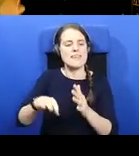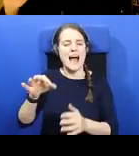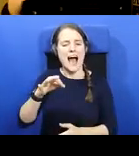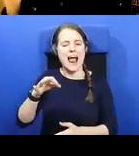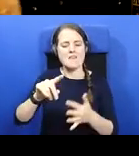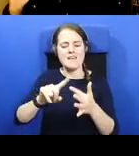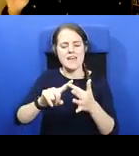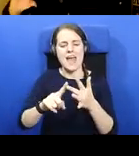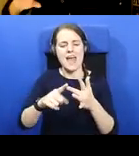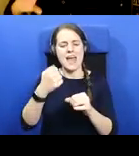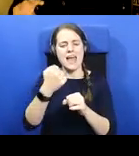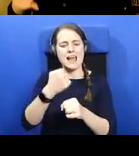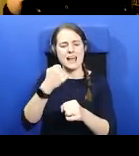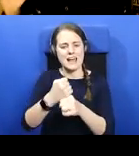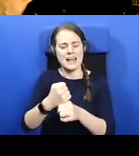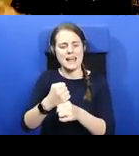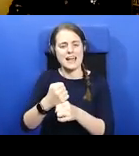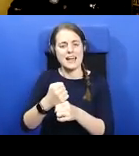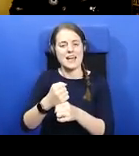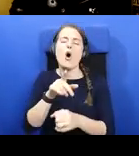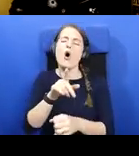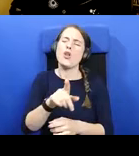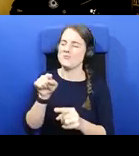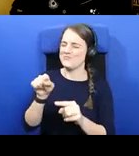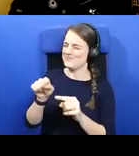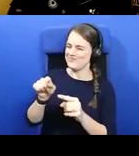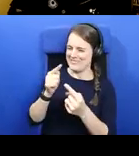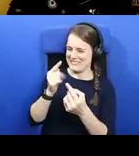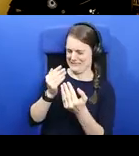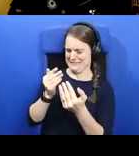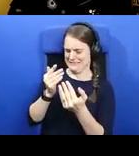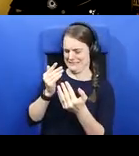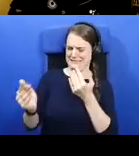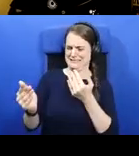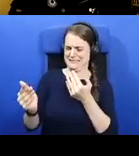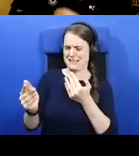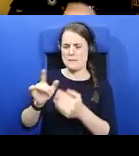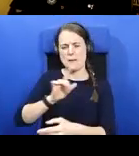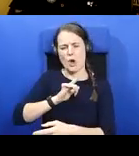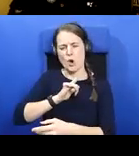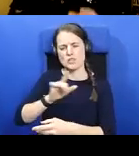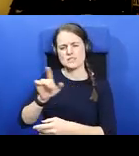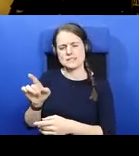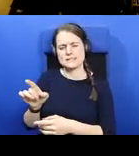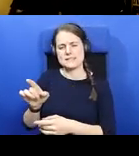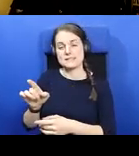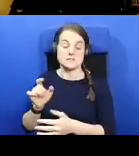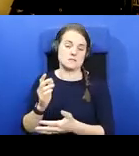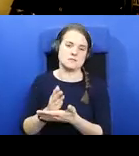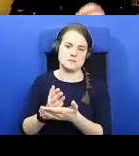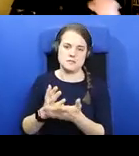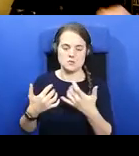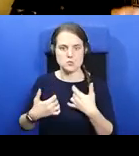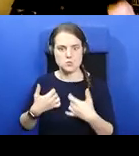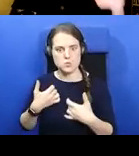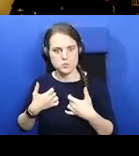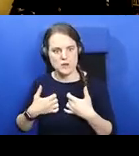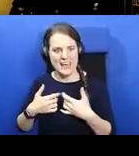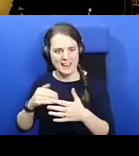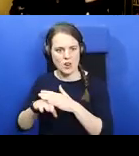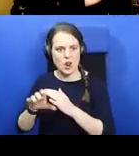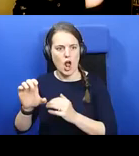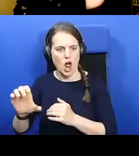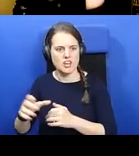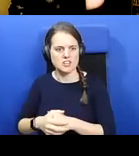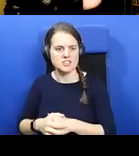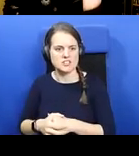Though there's a sort of an oddness about this one, because there's clearly loads of interest in Donon. You can see it in some of